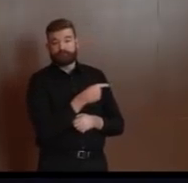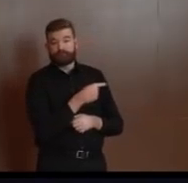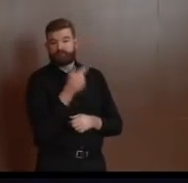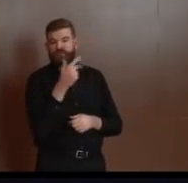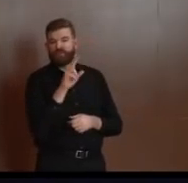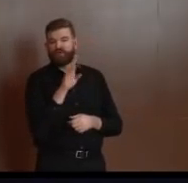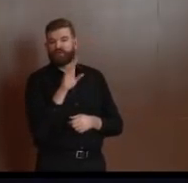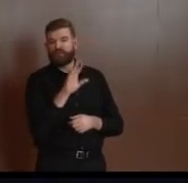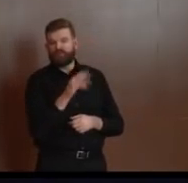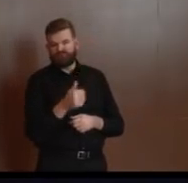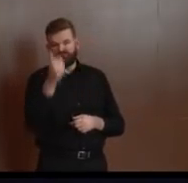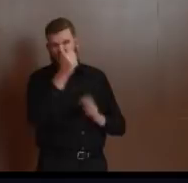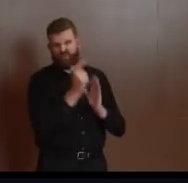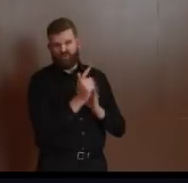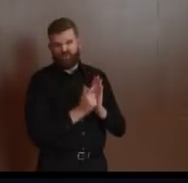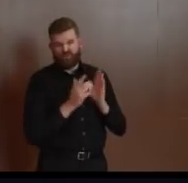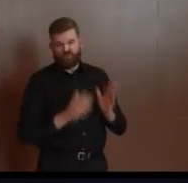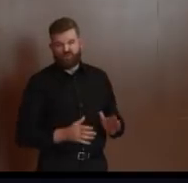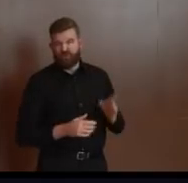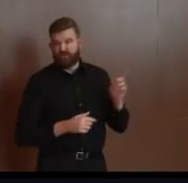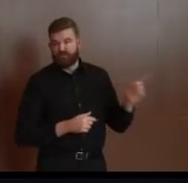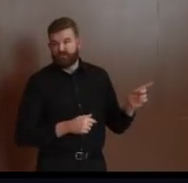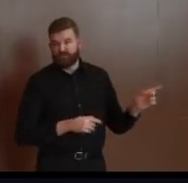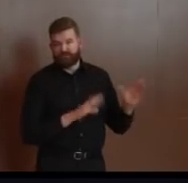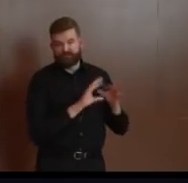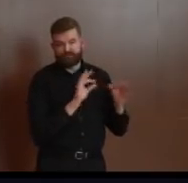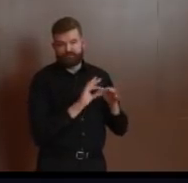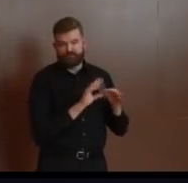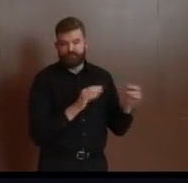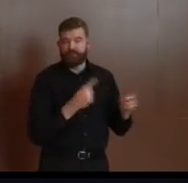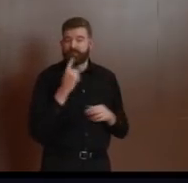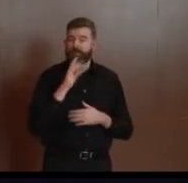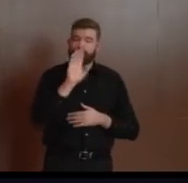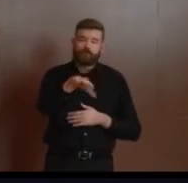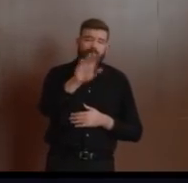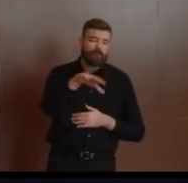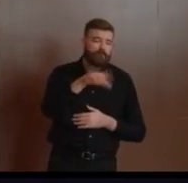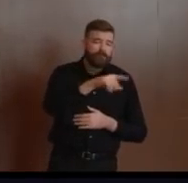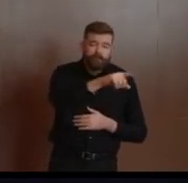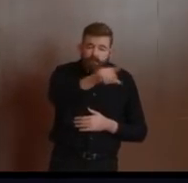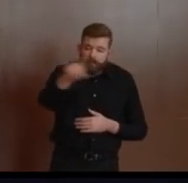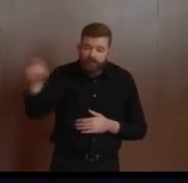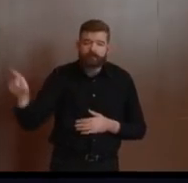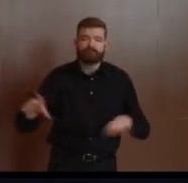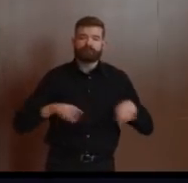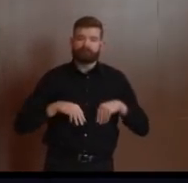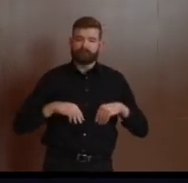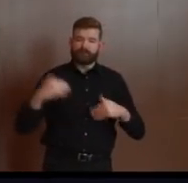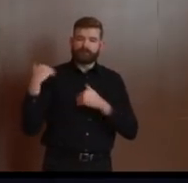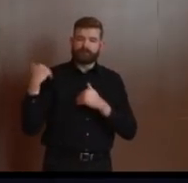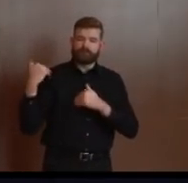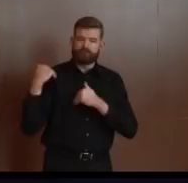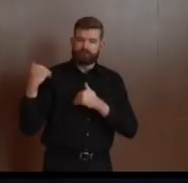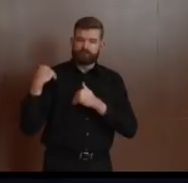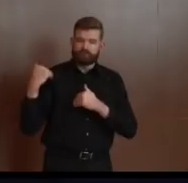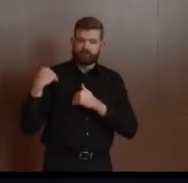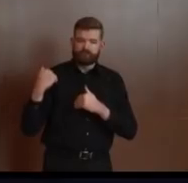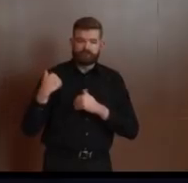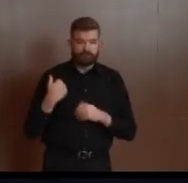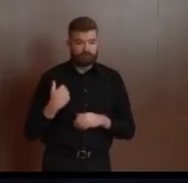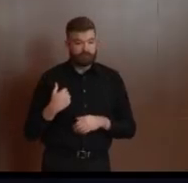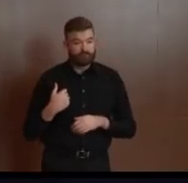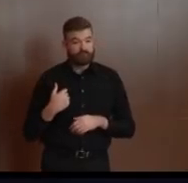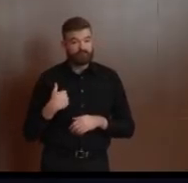responsibility. We don't have unlimited resources on good days, and we certainly don't have unlimited resources today. When you have law